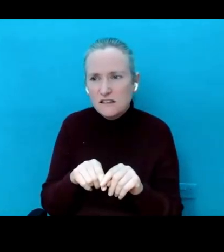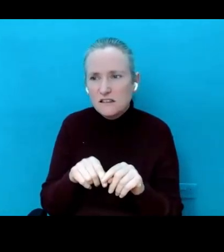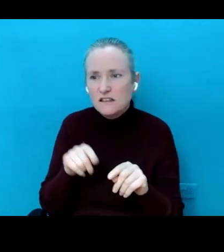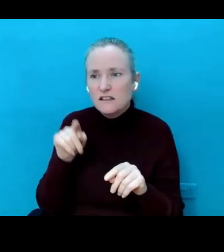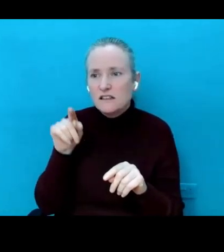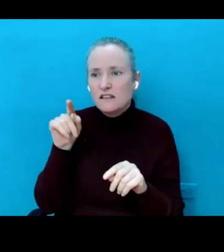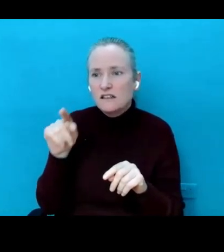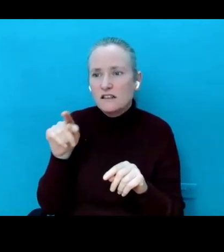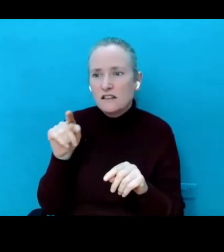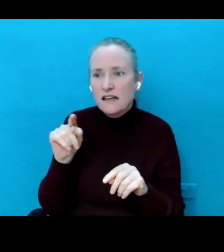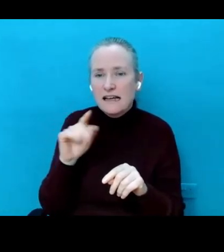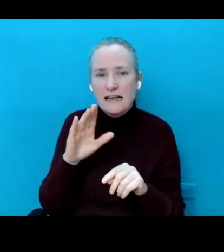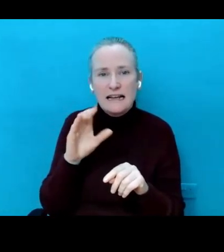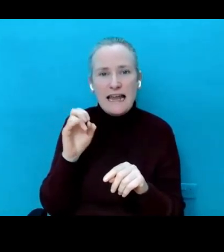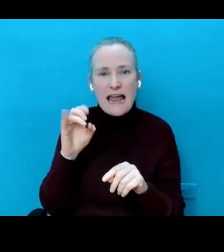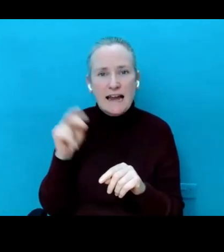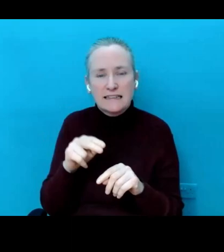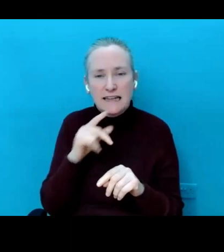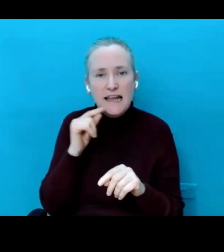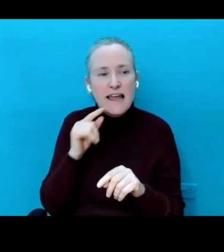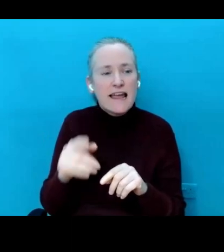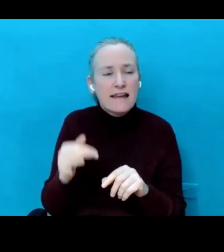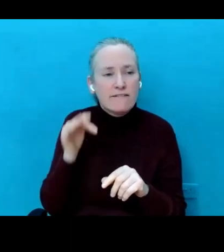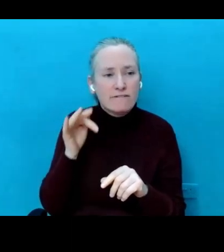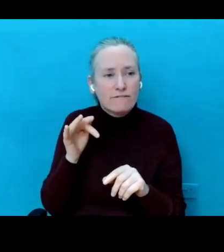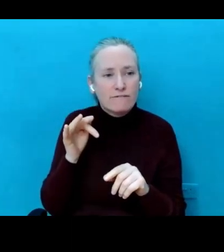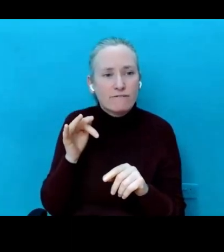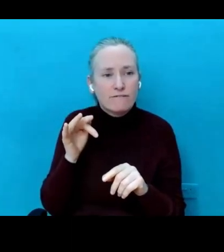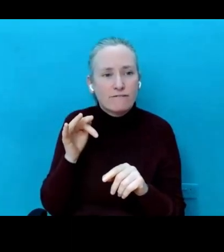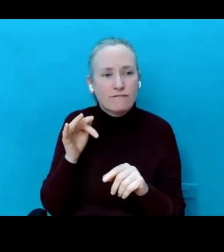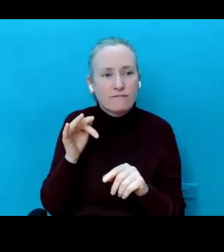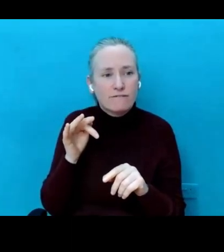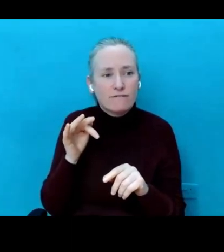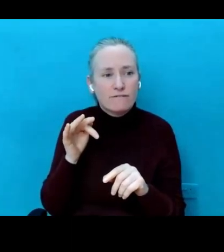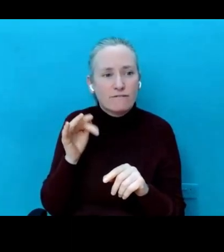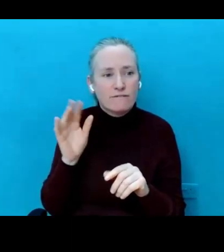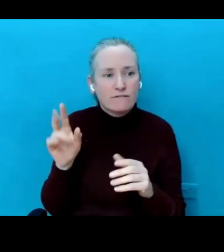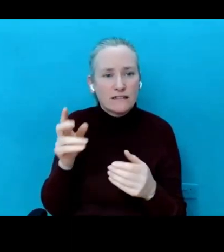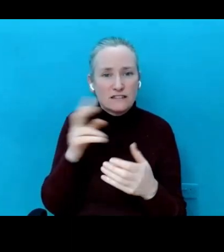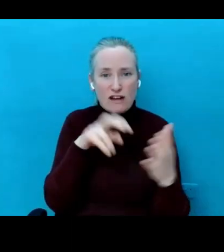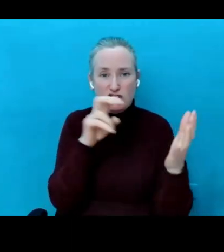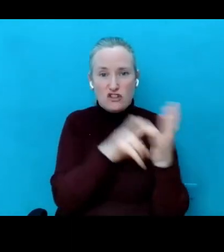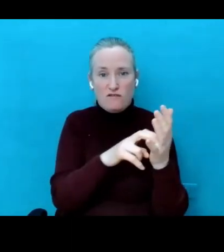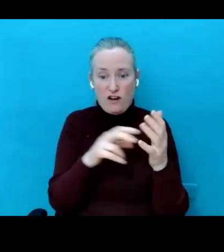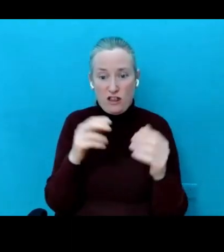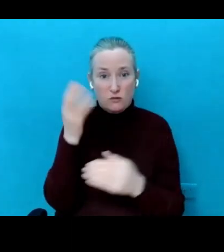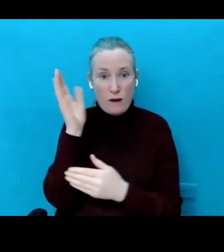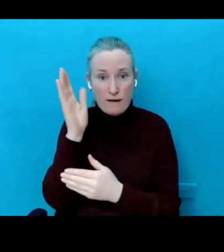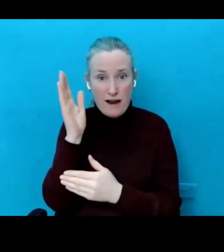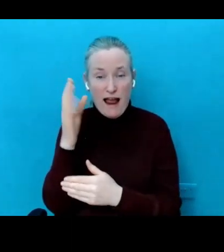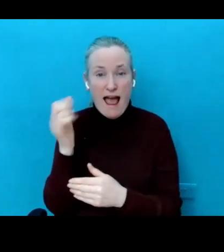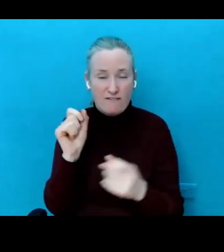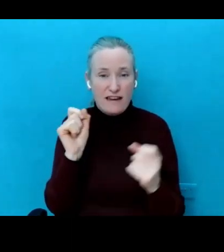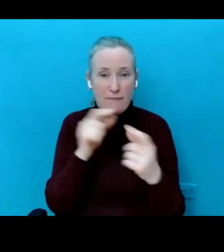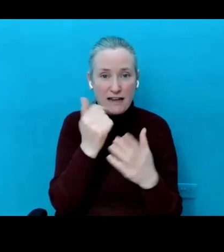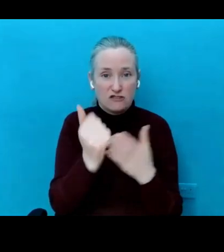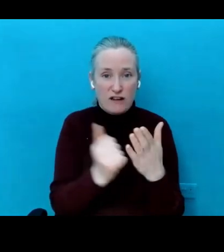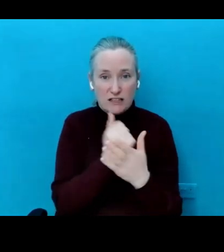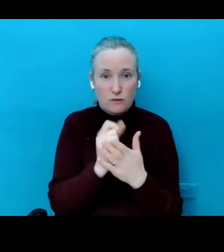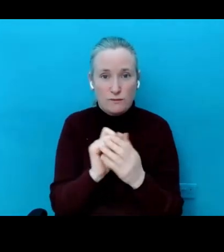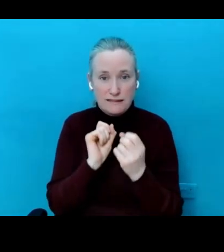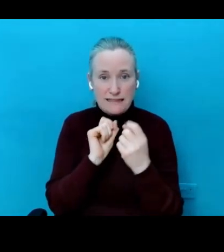Fiona's, if Fiona's, if she's signed, if she's signed up to the webinar, then we have her email and we'll send out the links afterwards. Right.